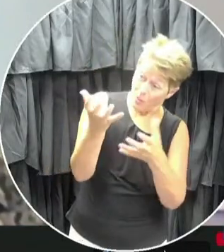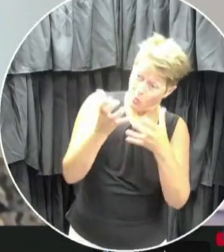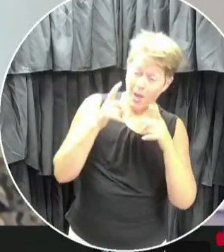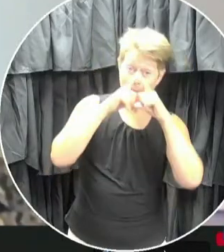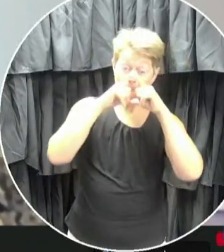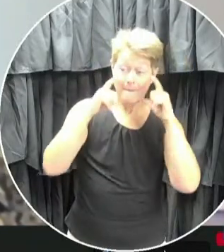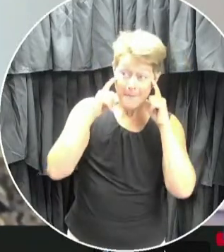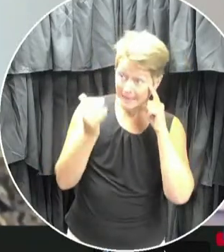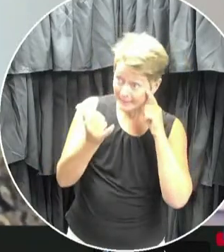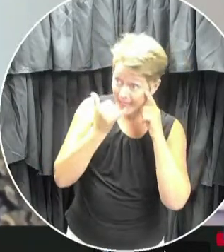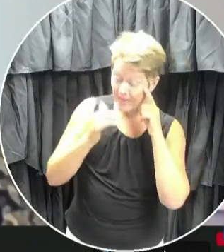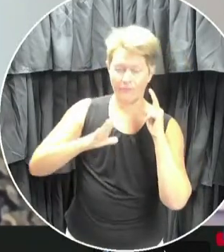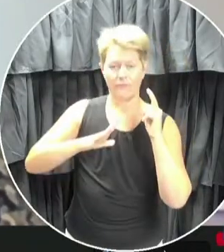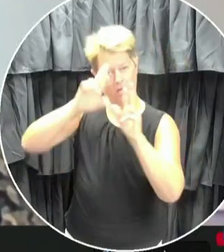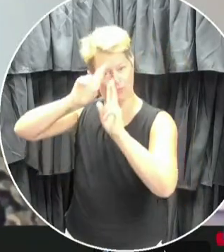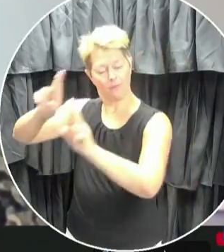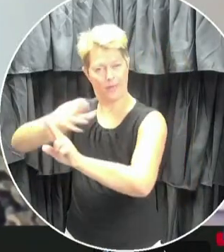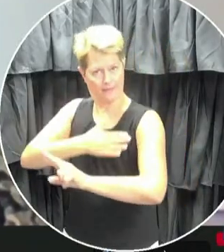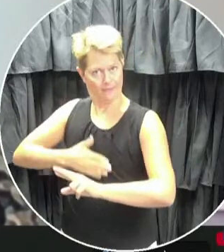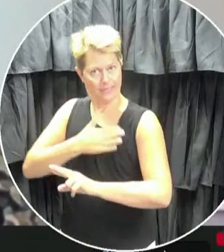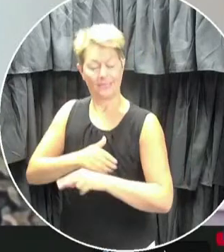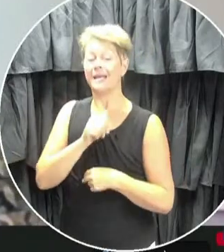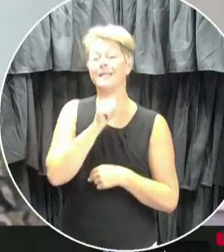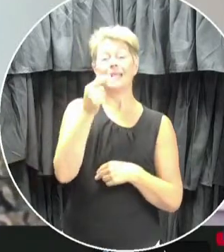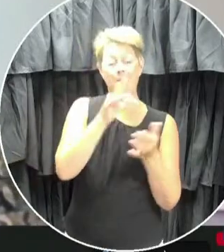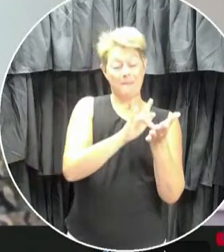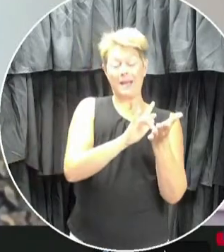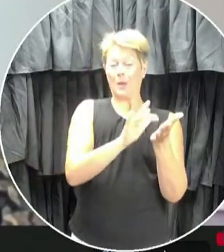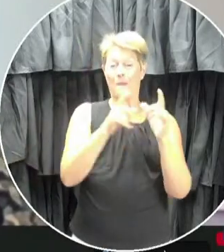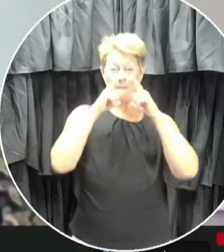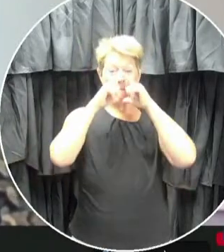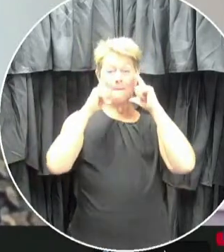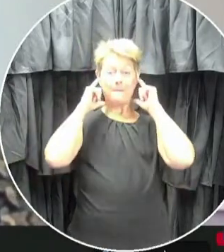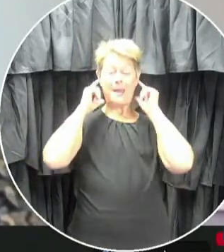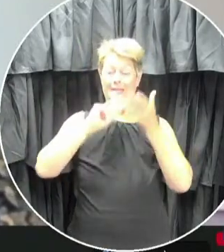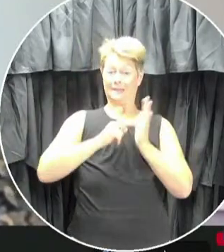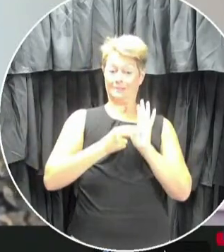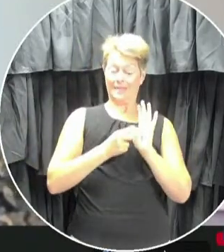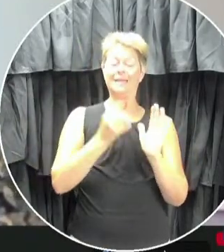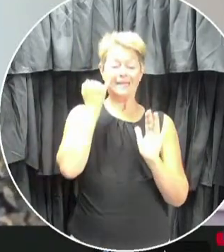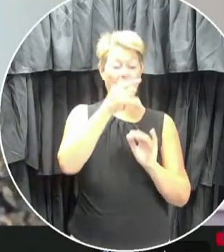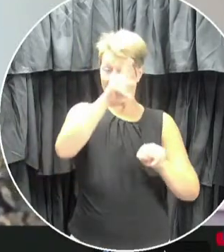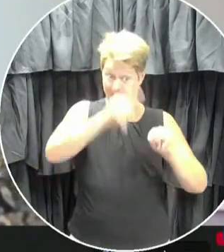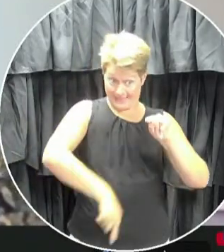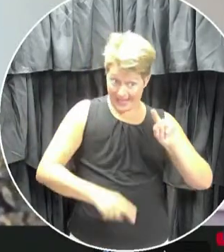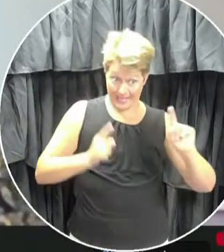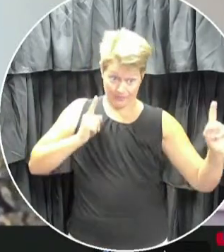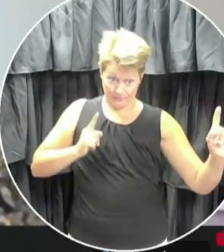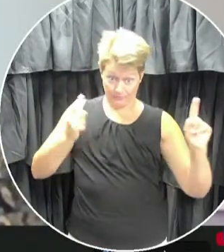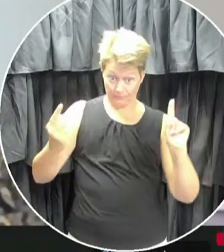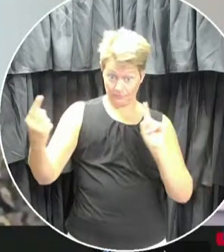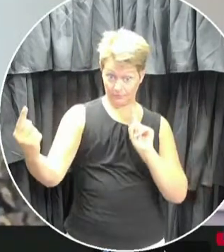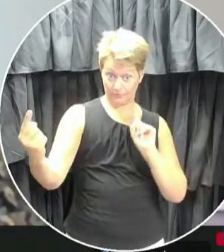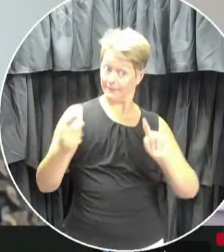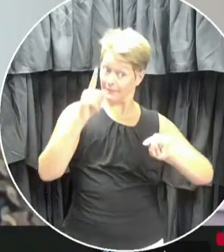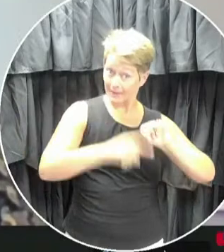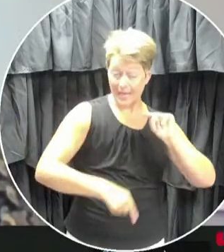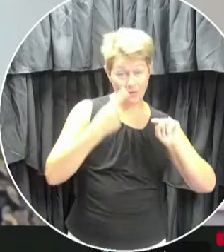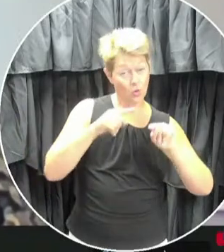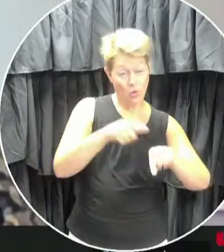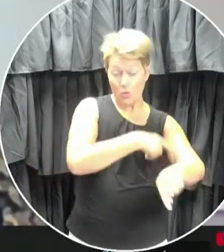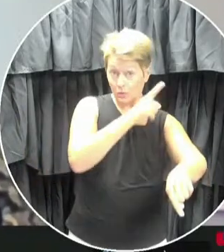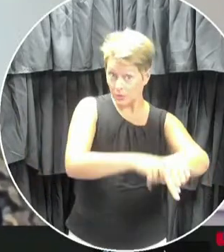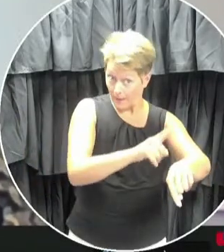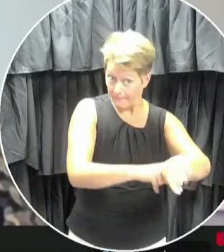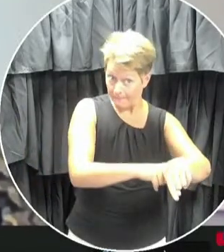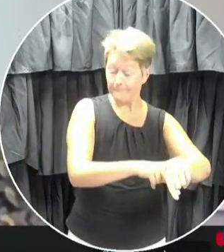Non-medical masks are recommended in situations where a child cannot maintain physical distancing for extended periods of time to